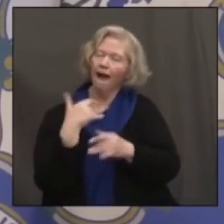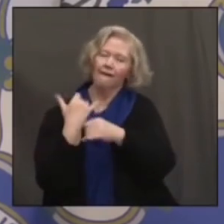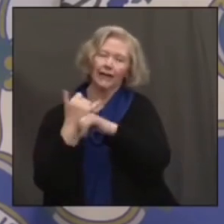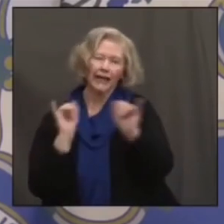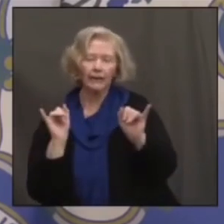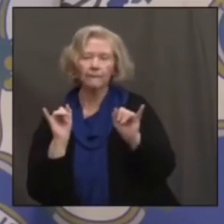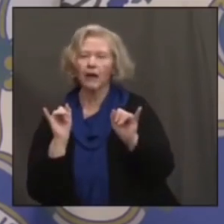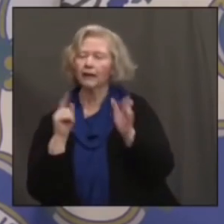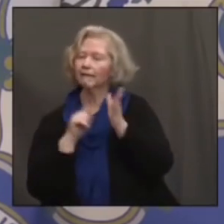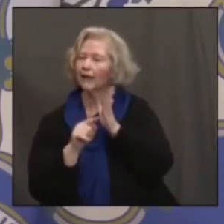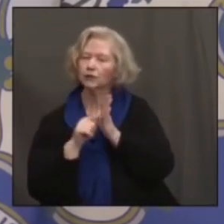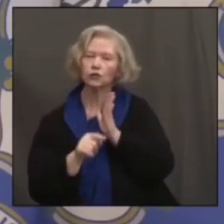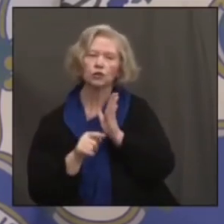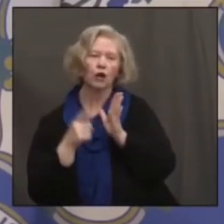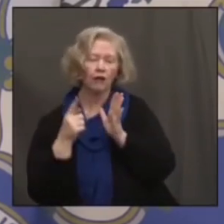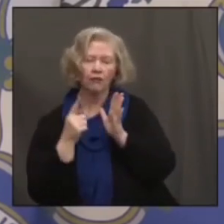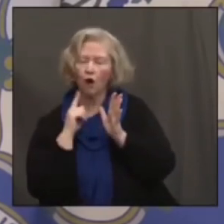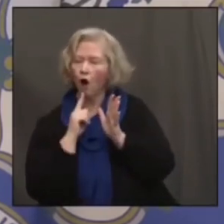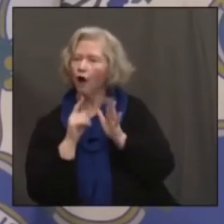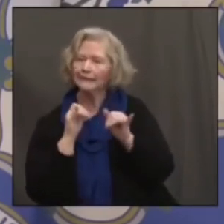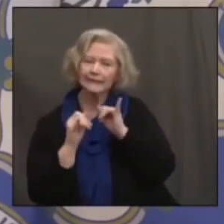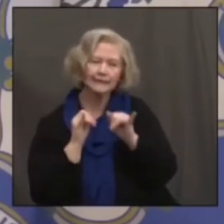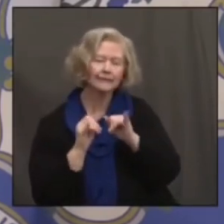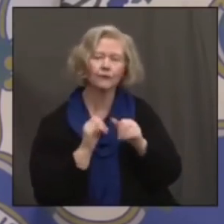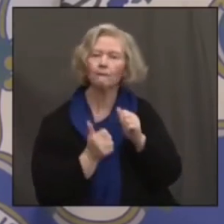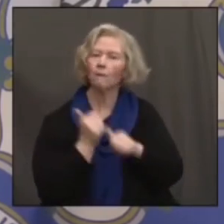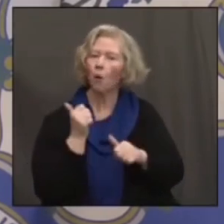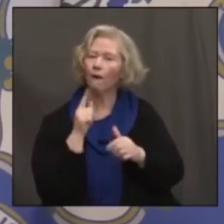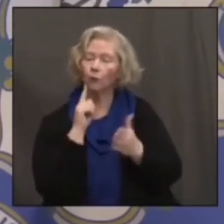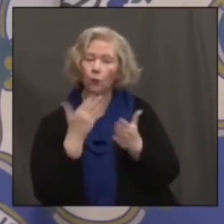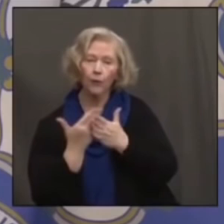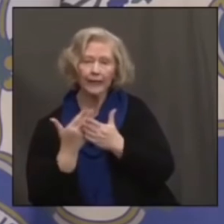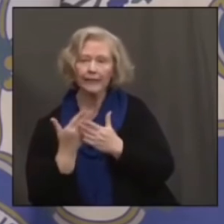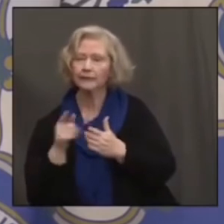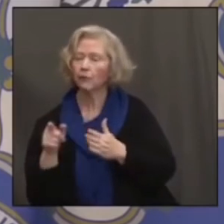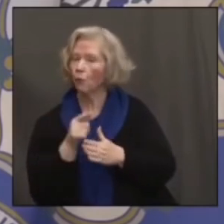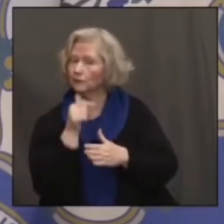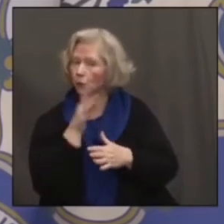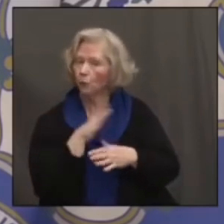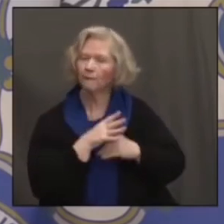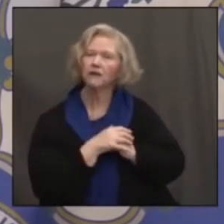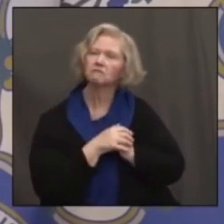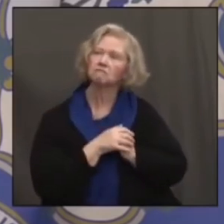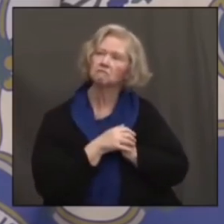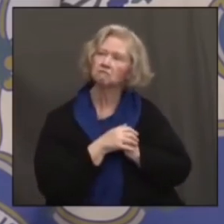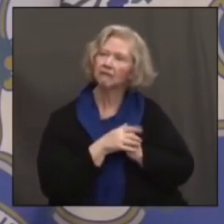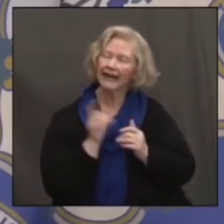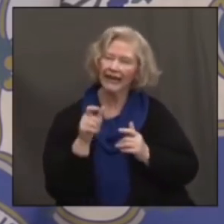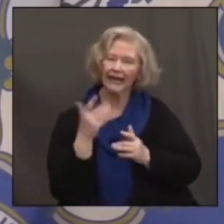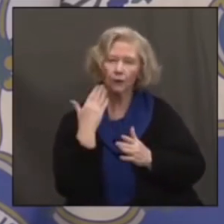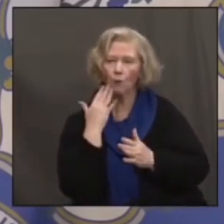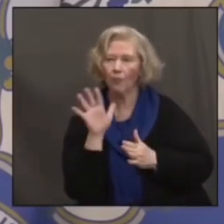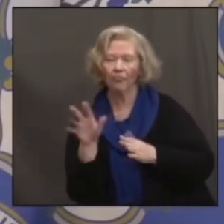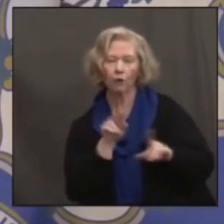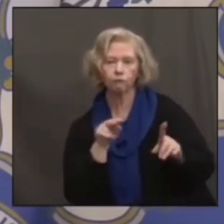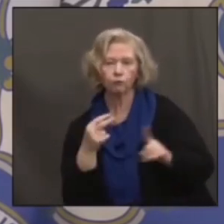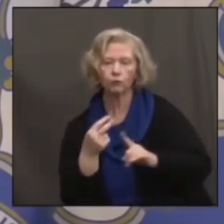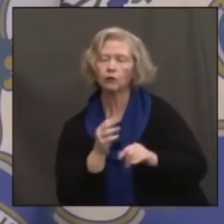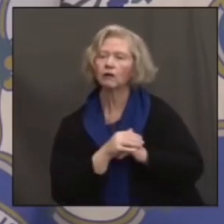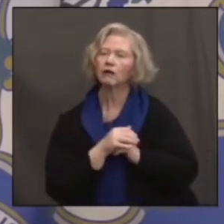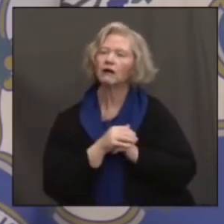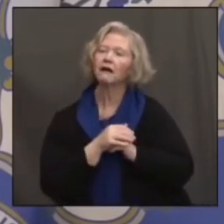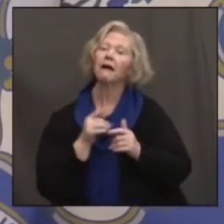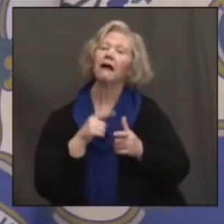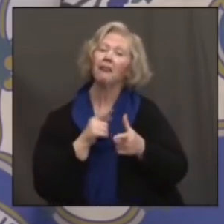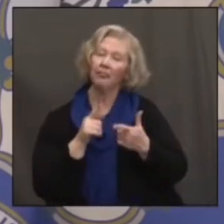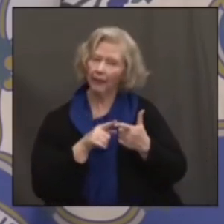interviewing most of the witnesses, the women. I think we're going to get their point of view loud and clear, and then we'll be able to